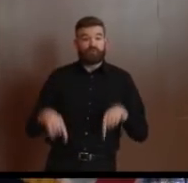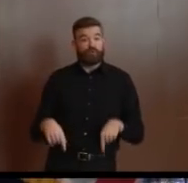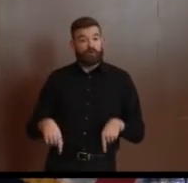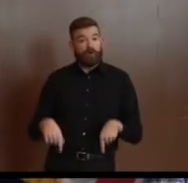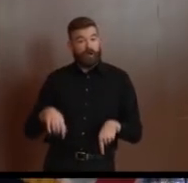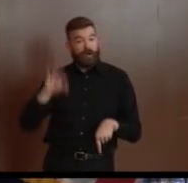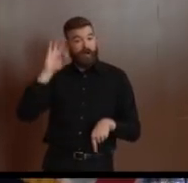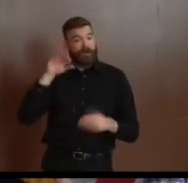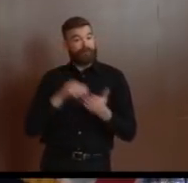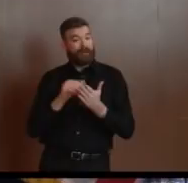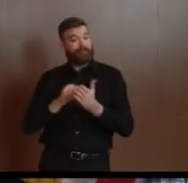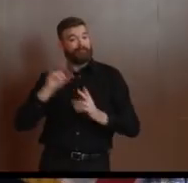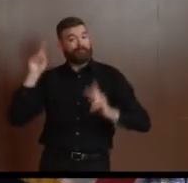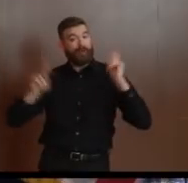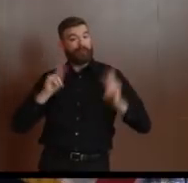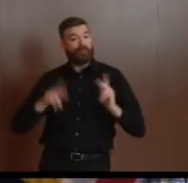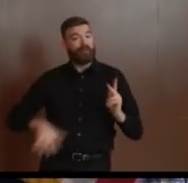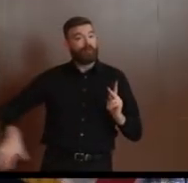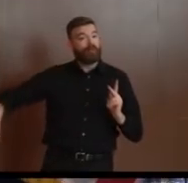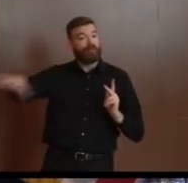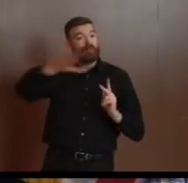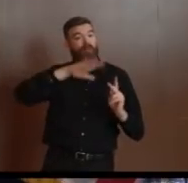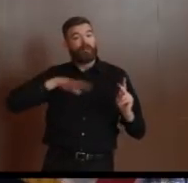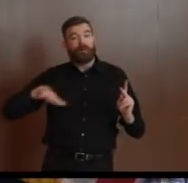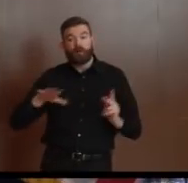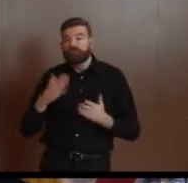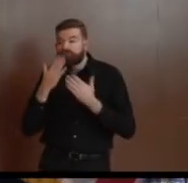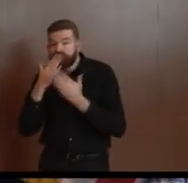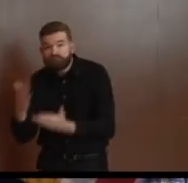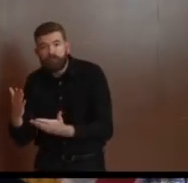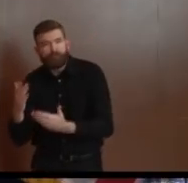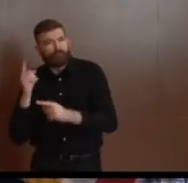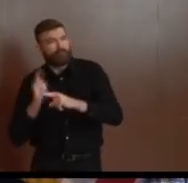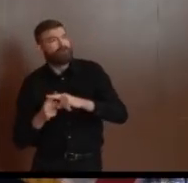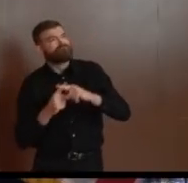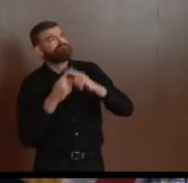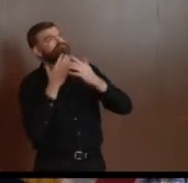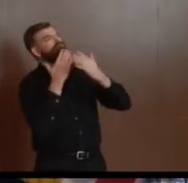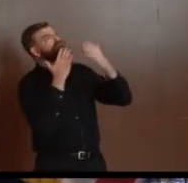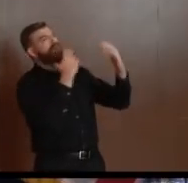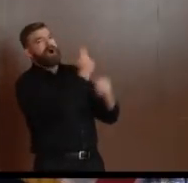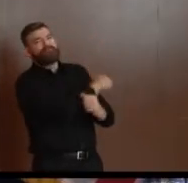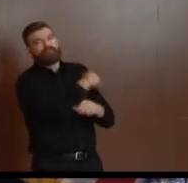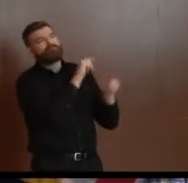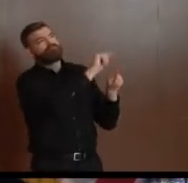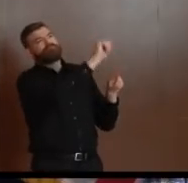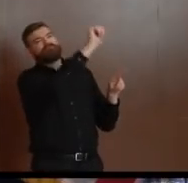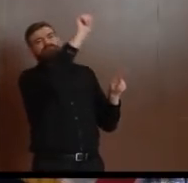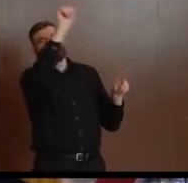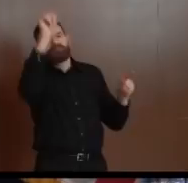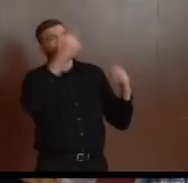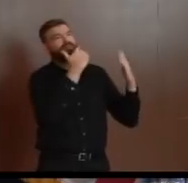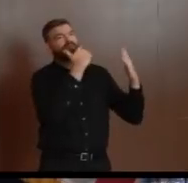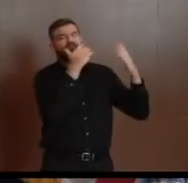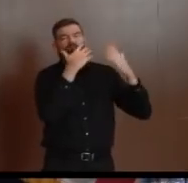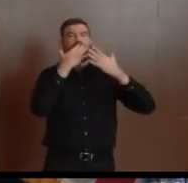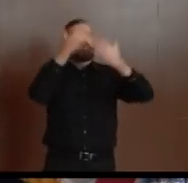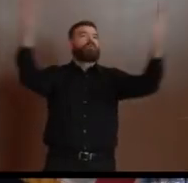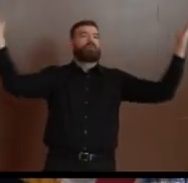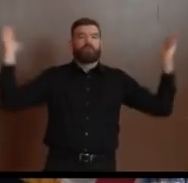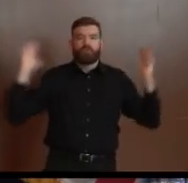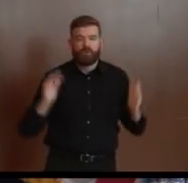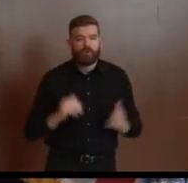thank you to each and every one of them. And again, Kevin Slavin and I spoke about this over the weekend, and I want to give him as its chair of the association a